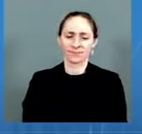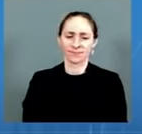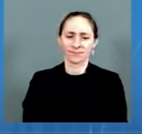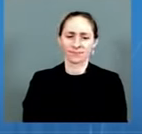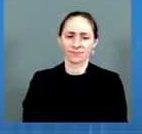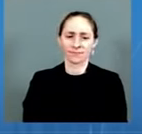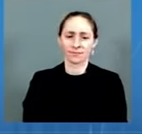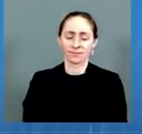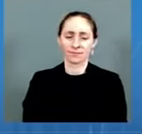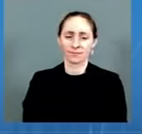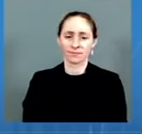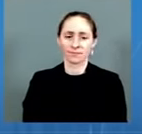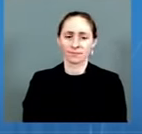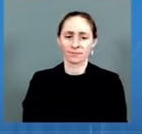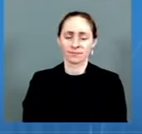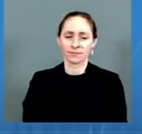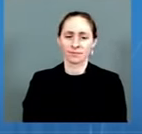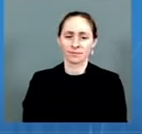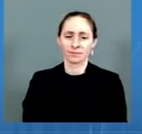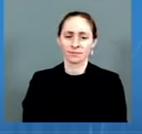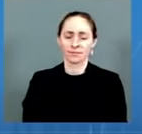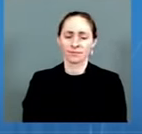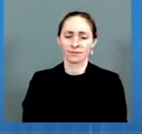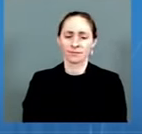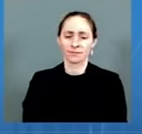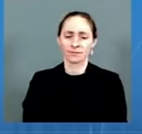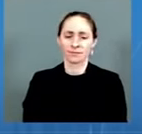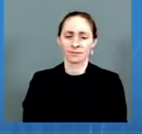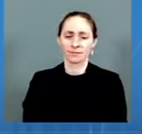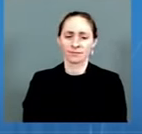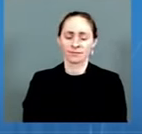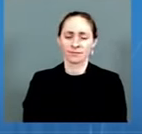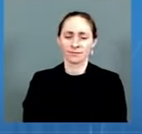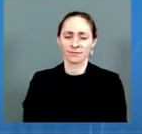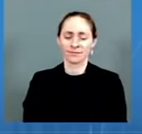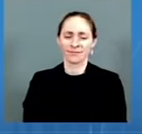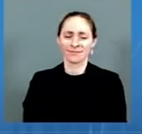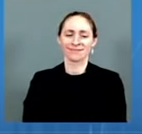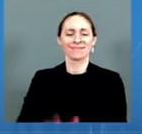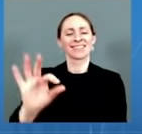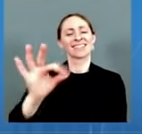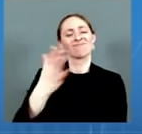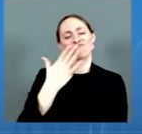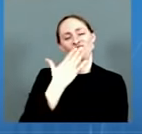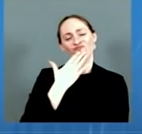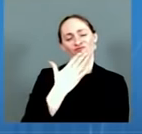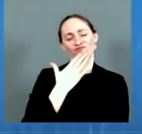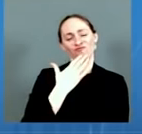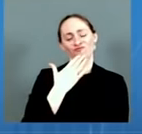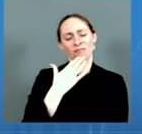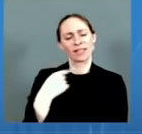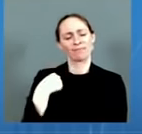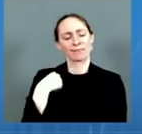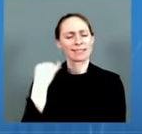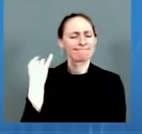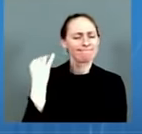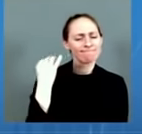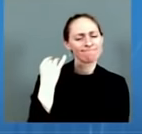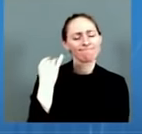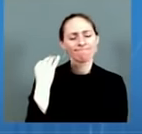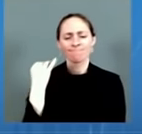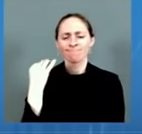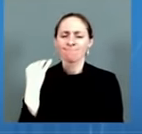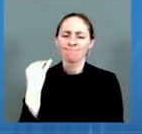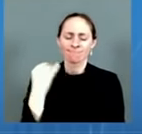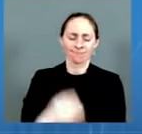Hi. Thank you, as always, for doing the briefing. Given that the Omicron variant compromises the effects of a two-dose mRNA